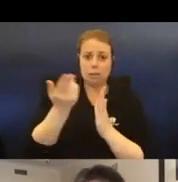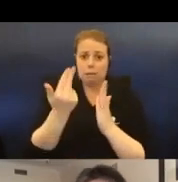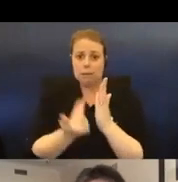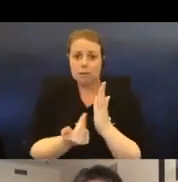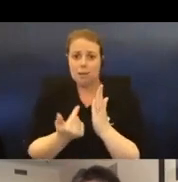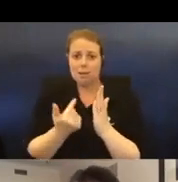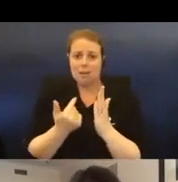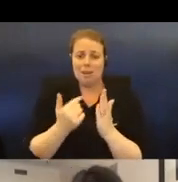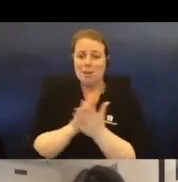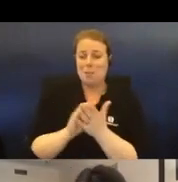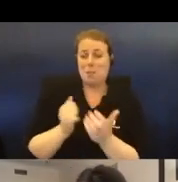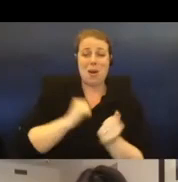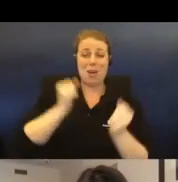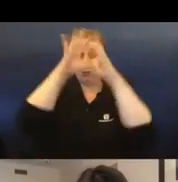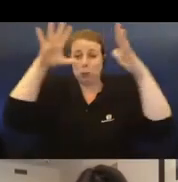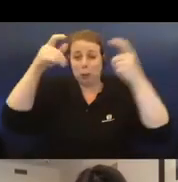my dream making these books.